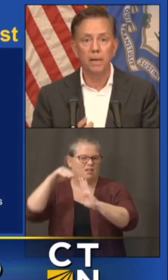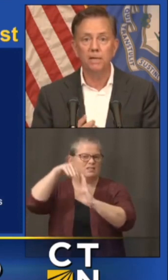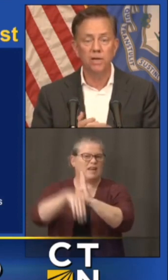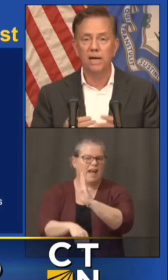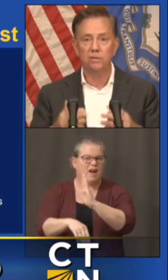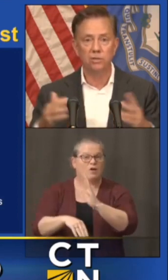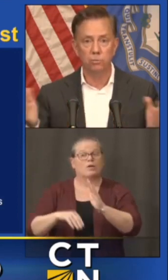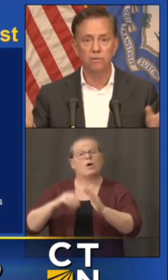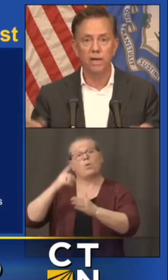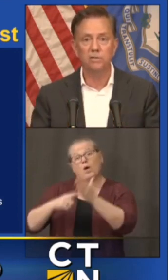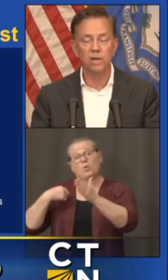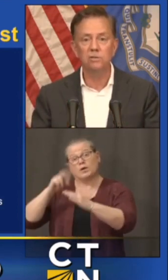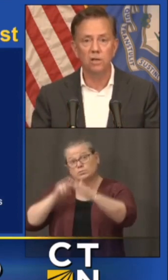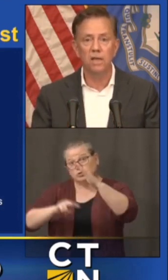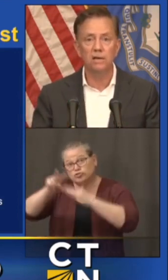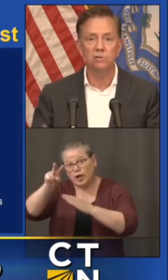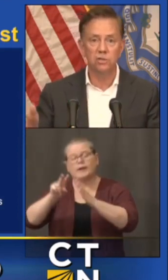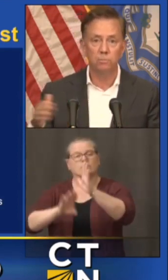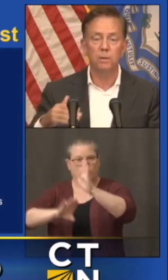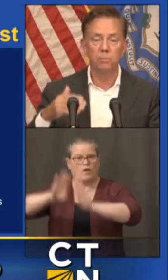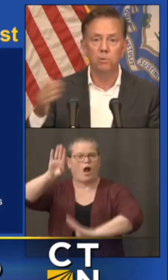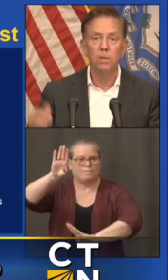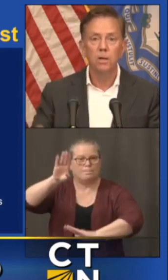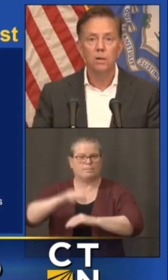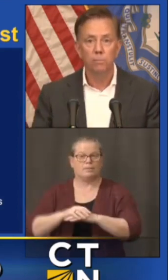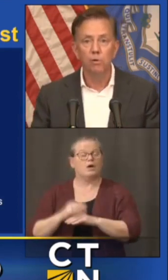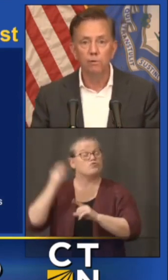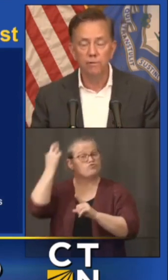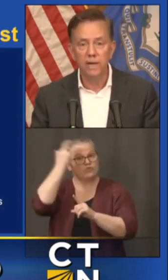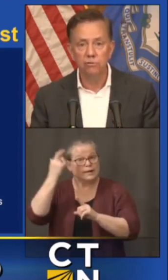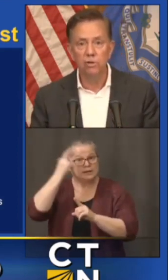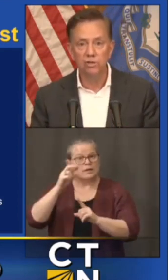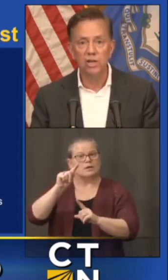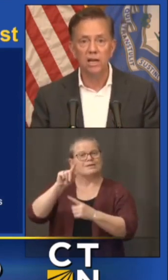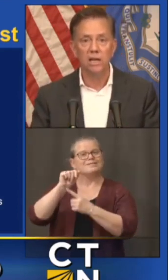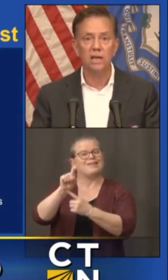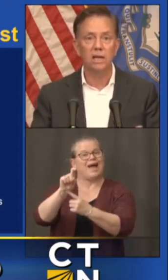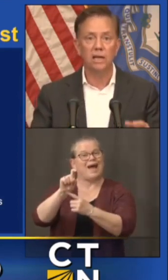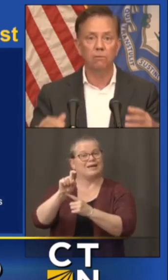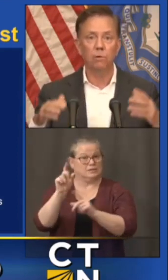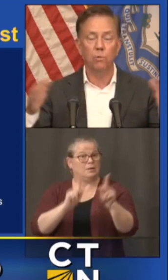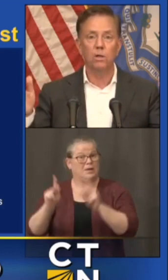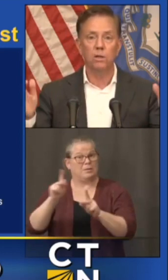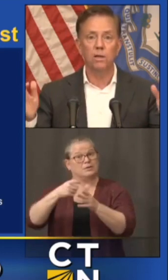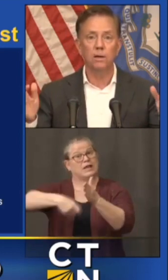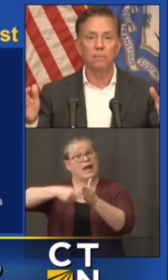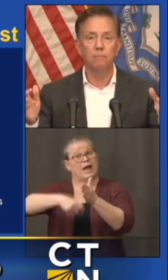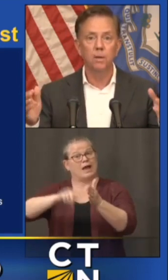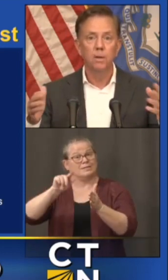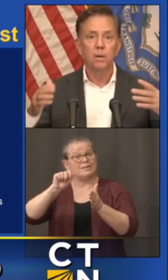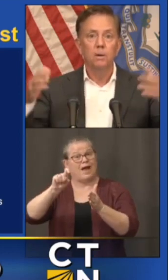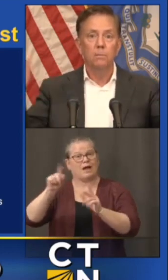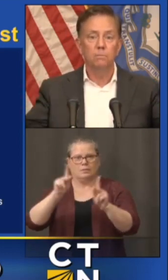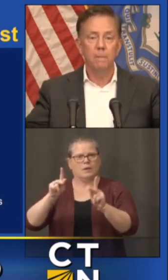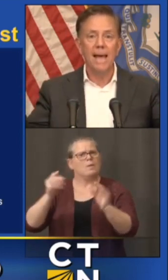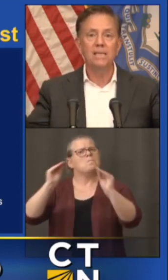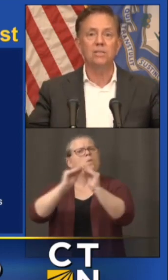people paying taxes we've had tens of thousands of people move into the state of Connecticut we're one of the um